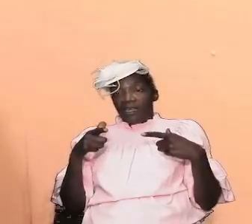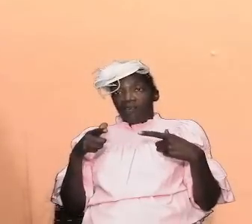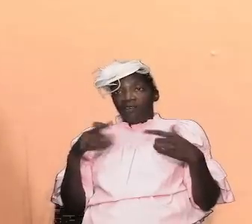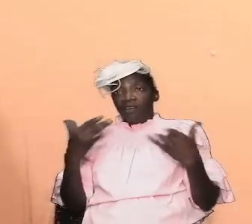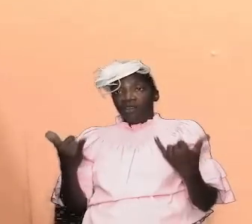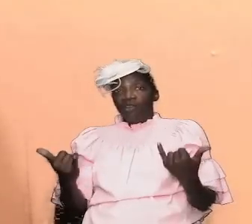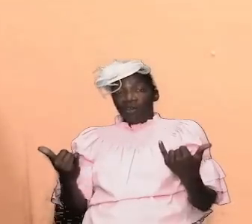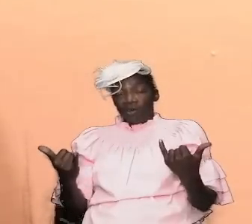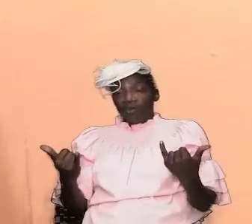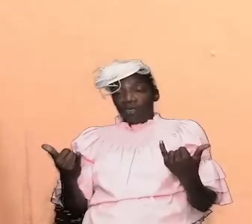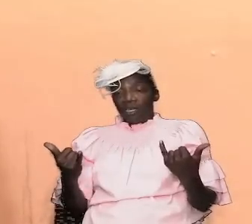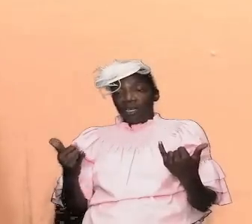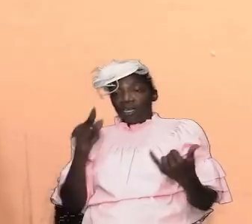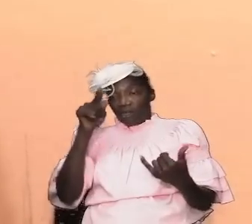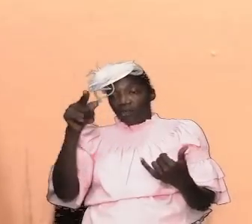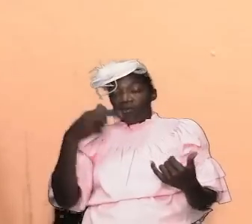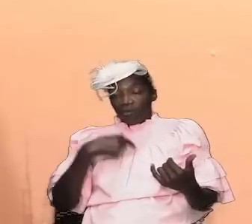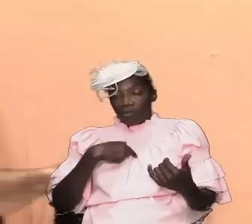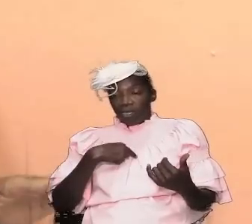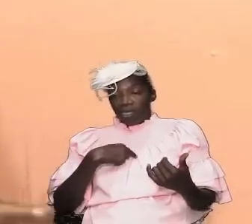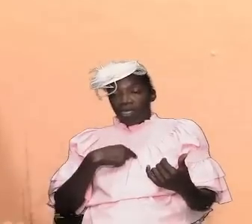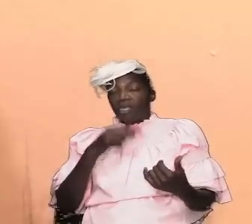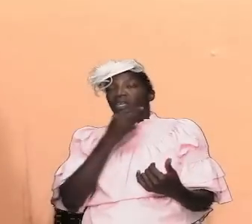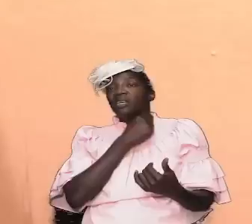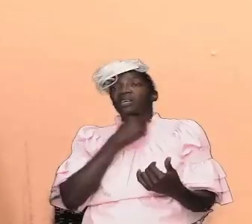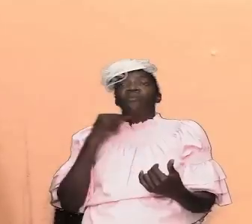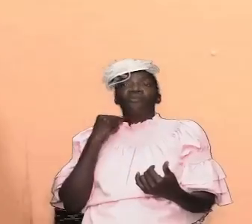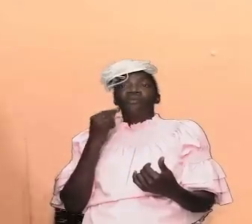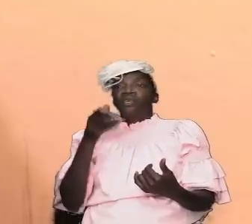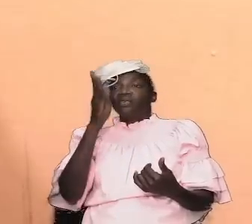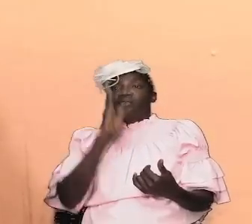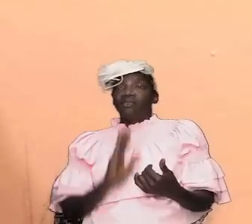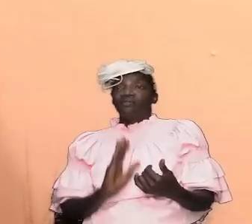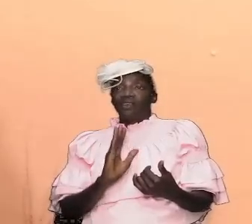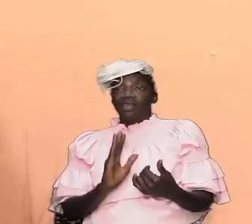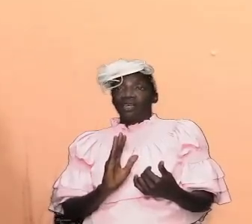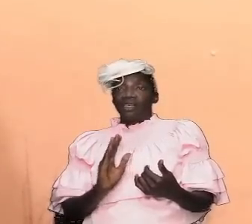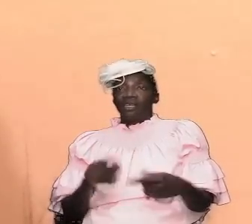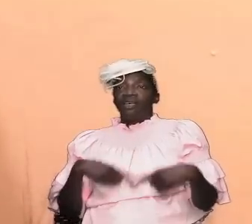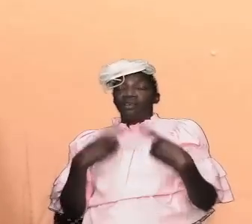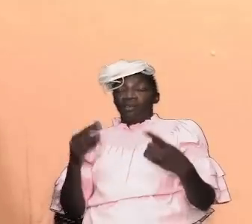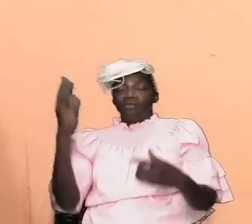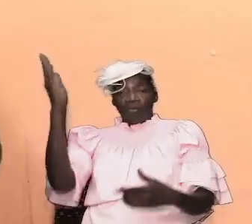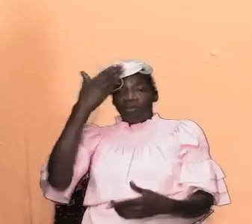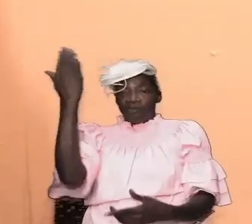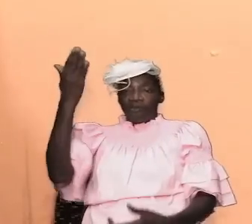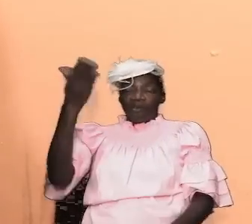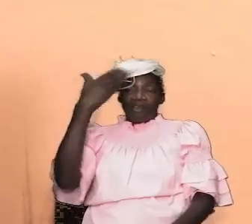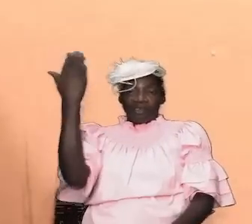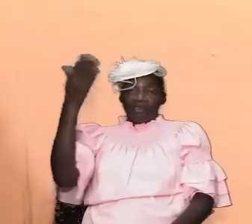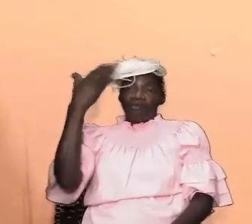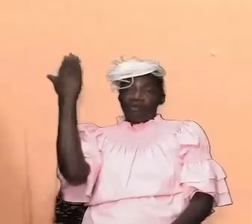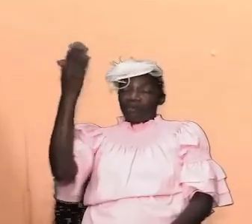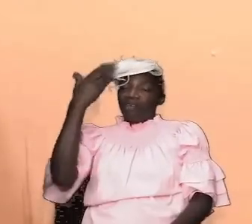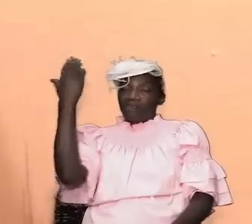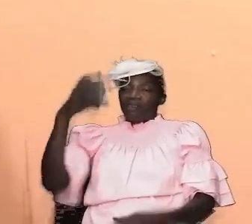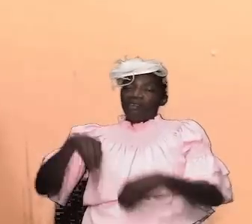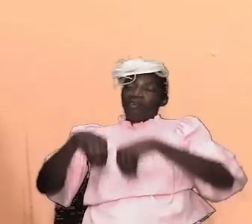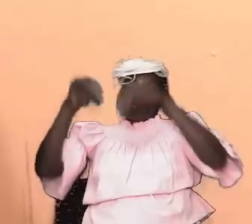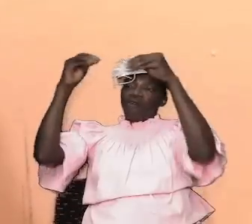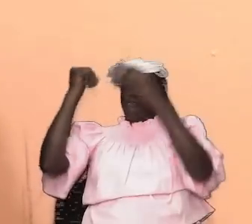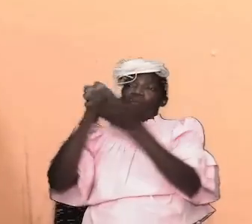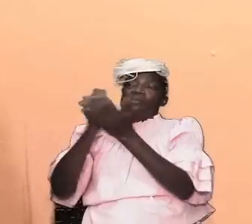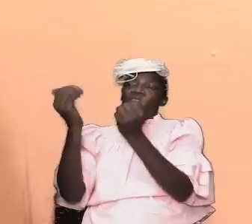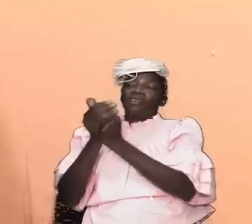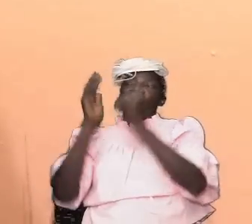you and i are priests of god and we go before his presence and we offer of sacrifice